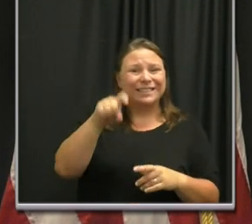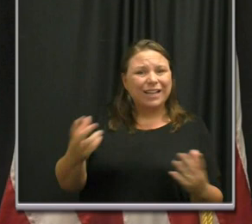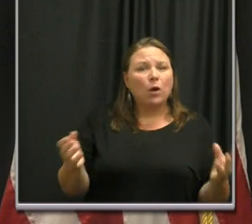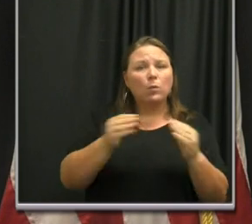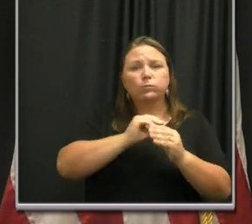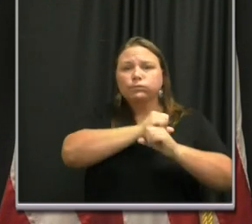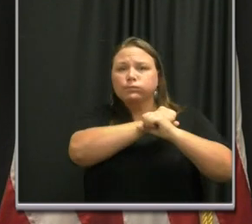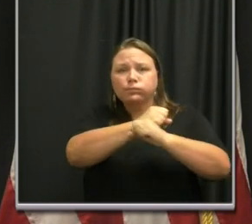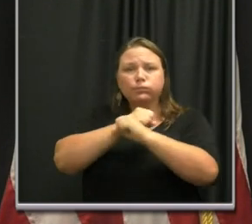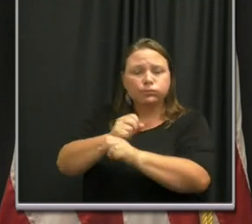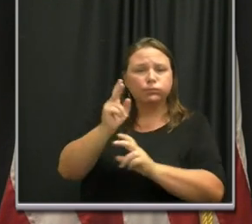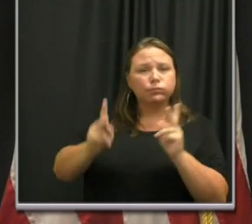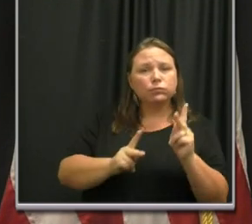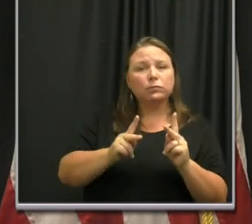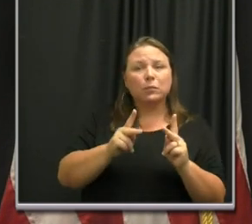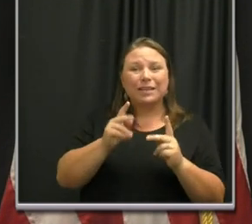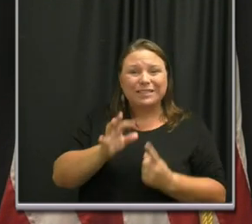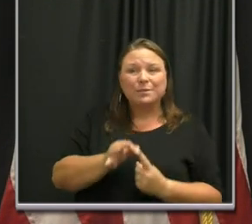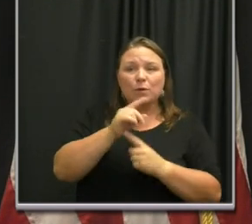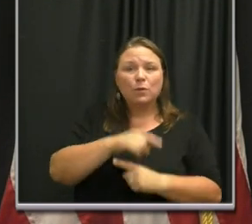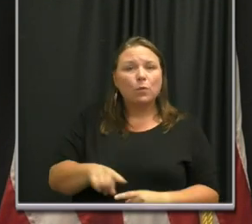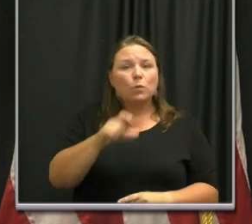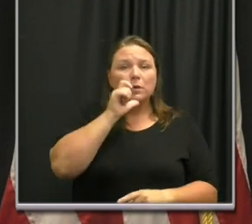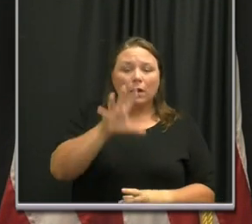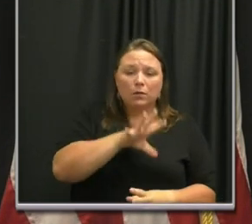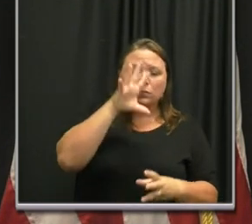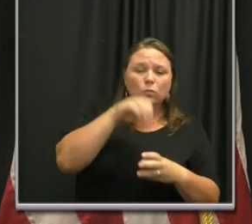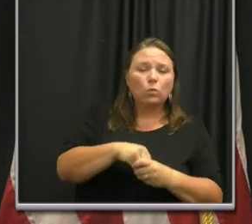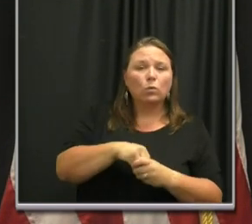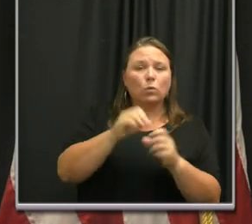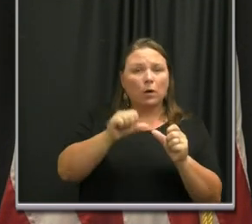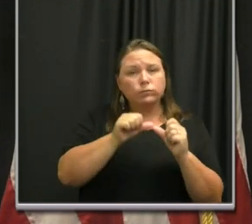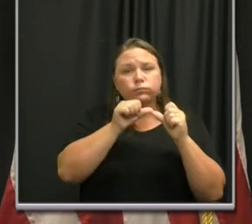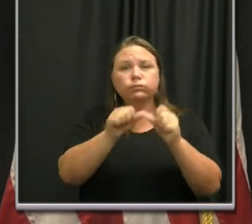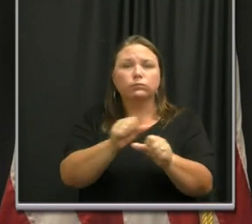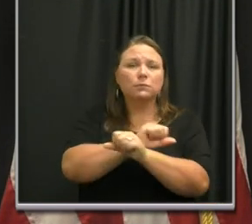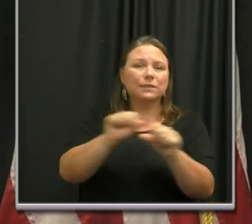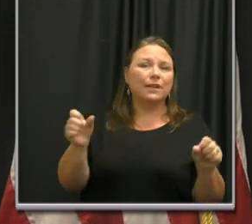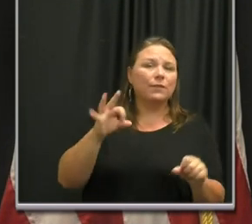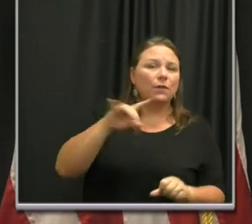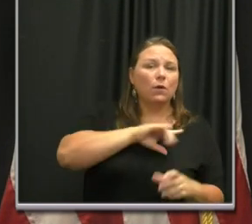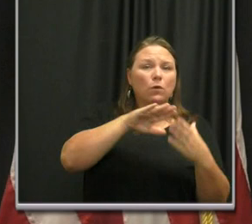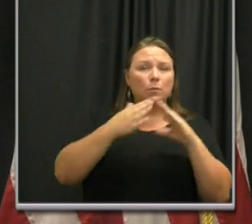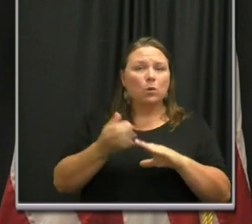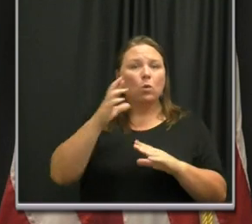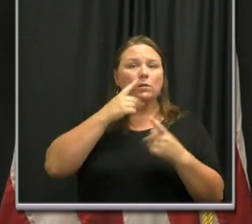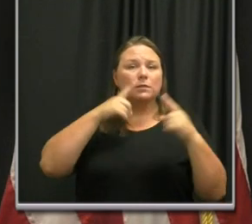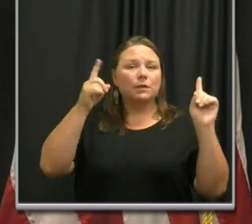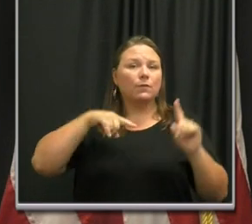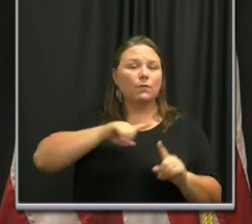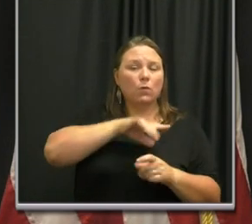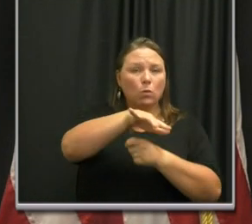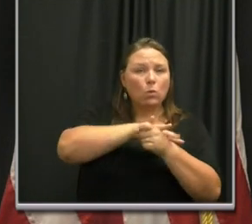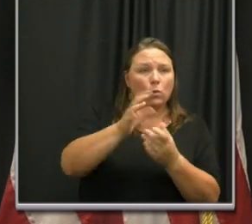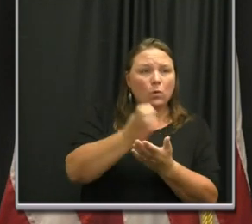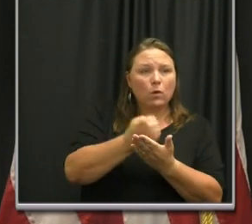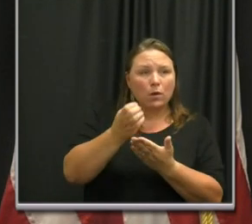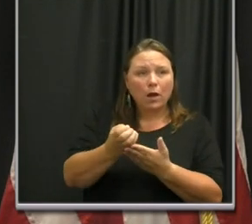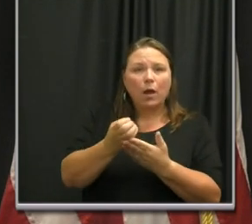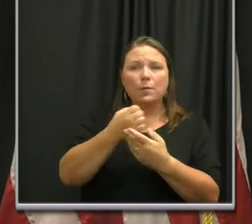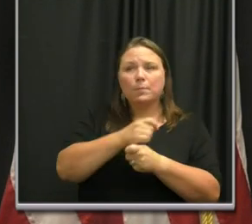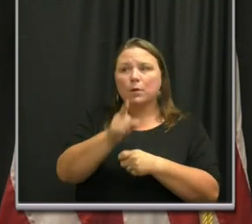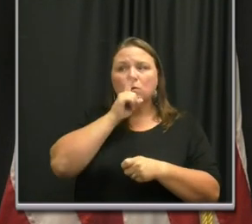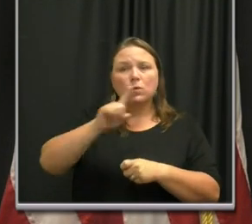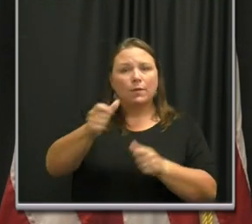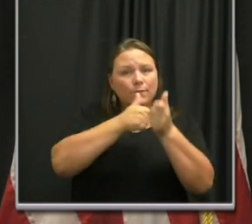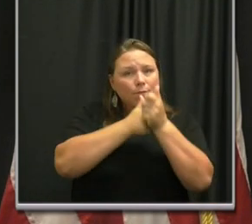those who are not invested in the long-term safety of our community or the success of our local economy, from violating